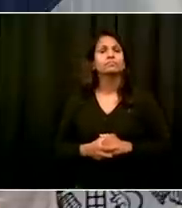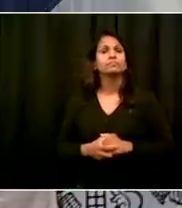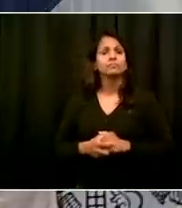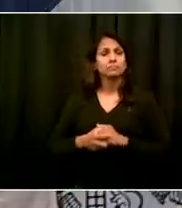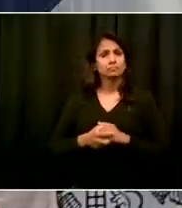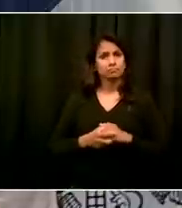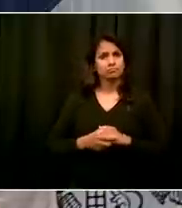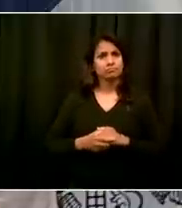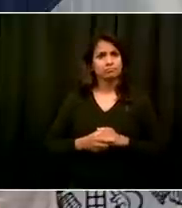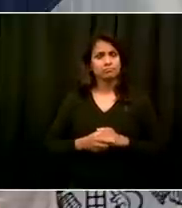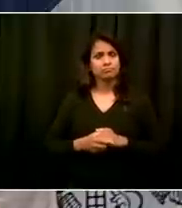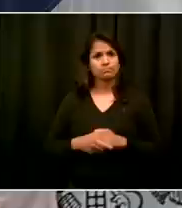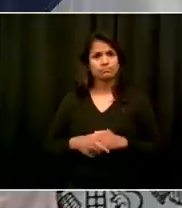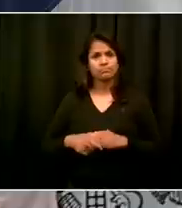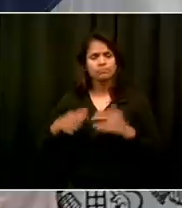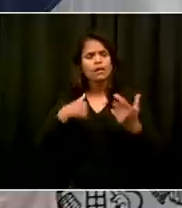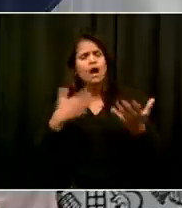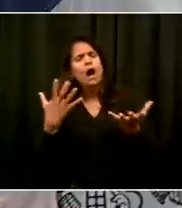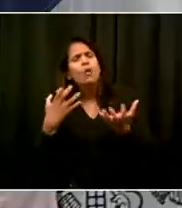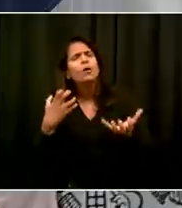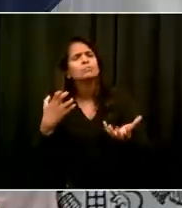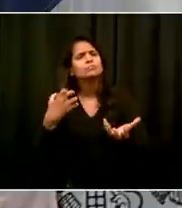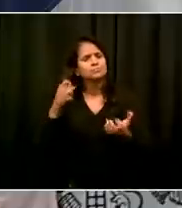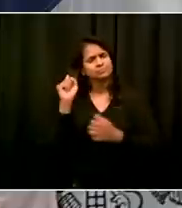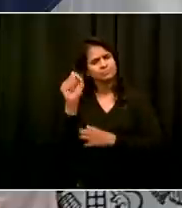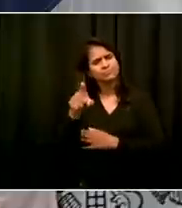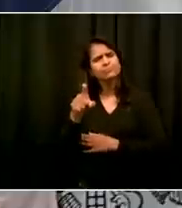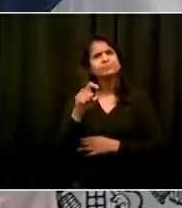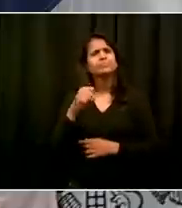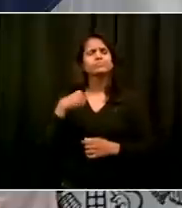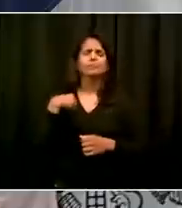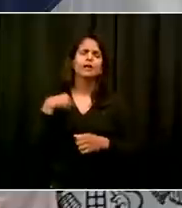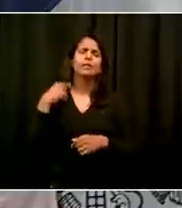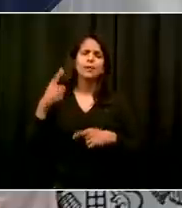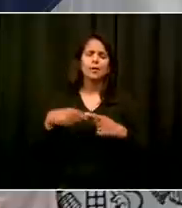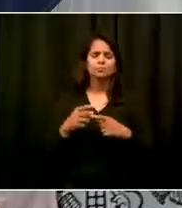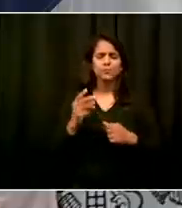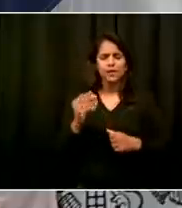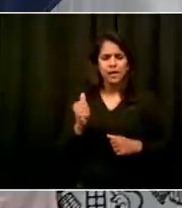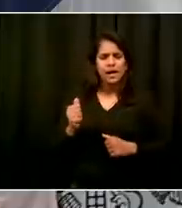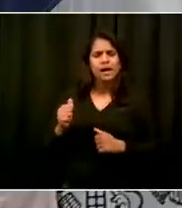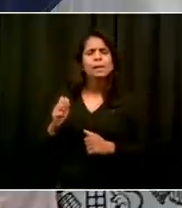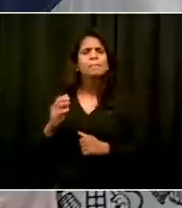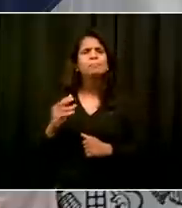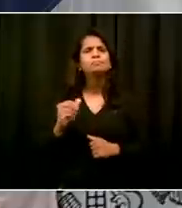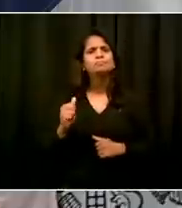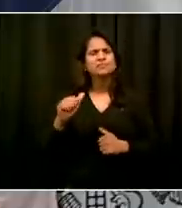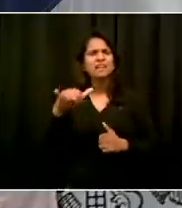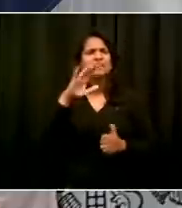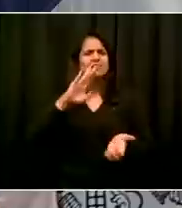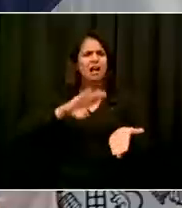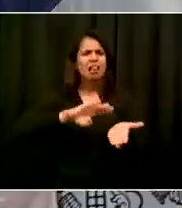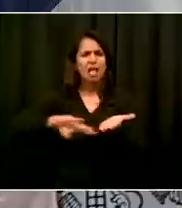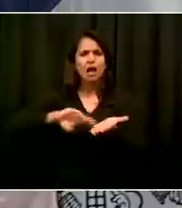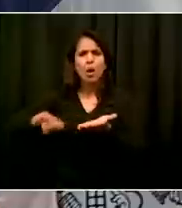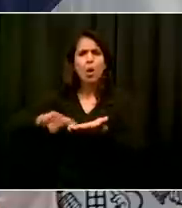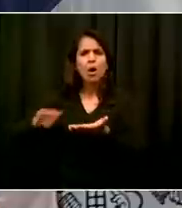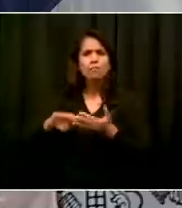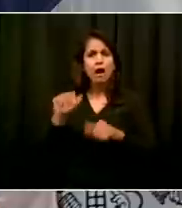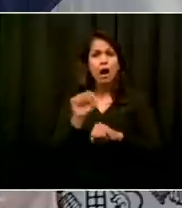check in on the situation with the layoffs we were talking about a few weeks back.